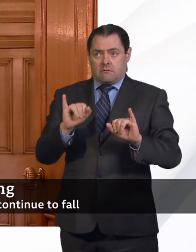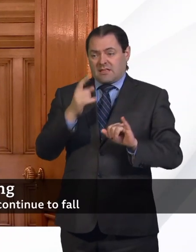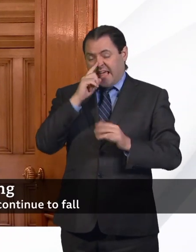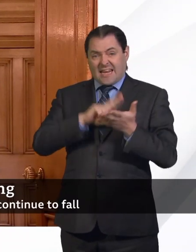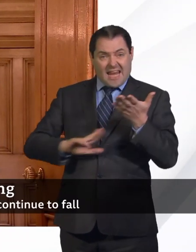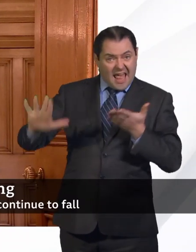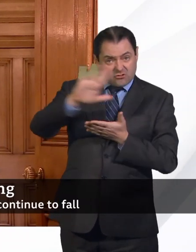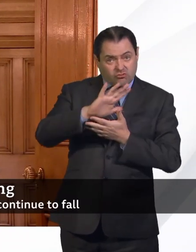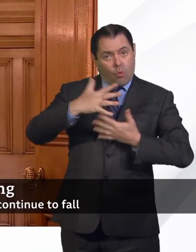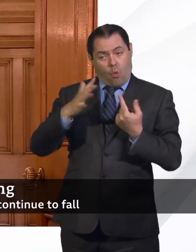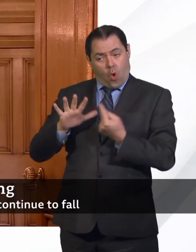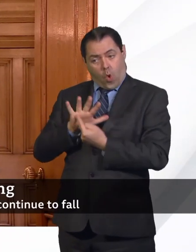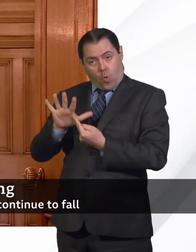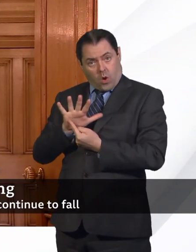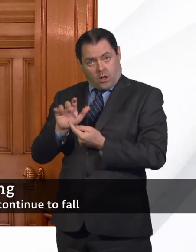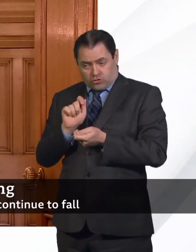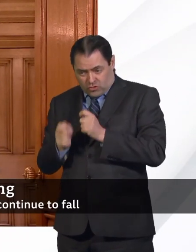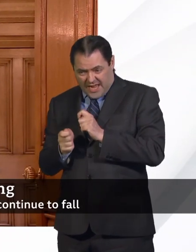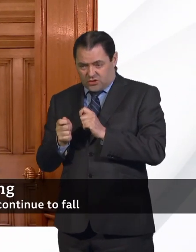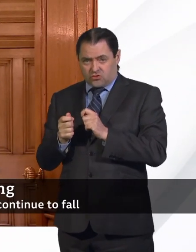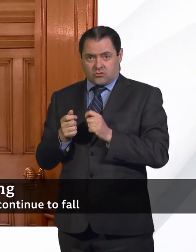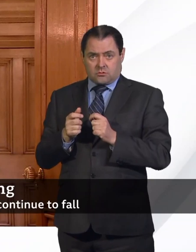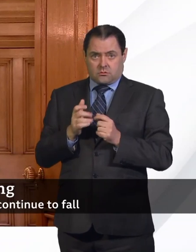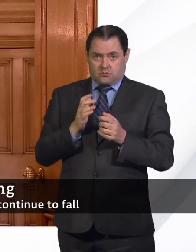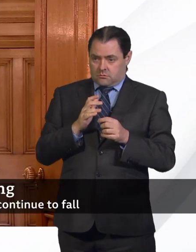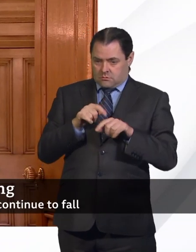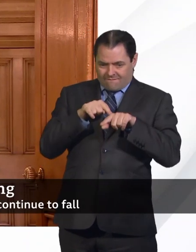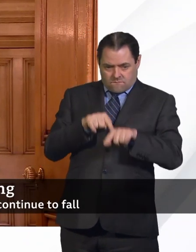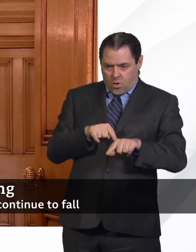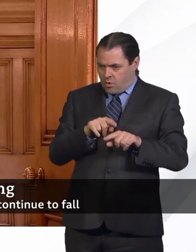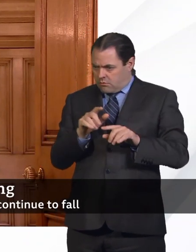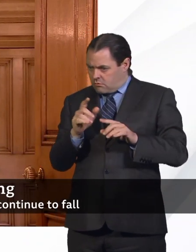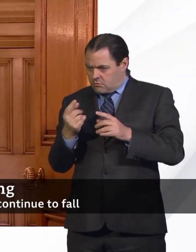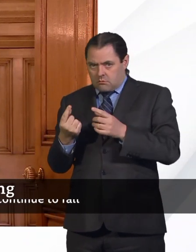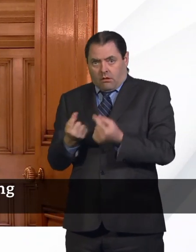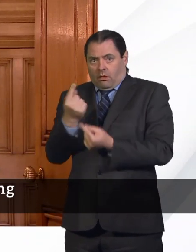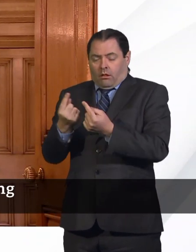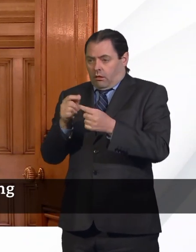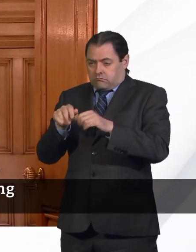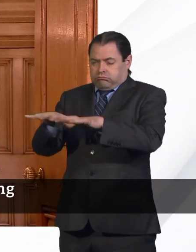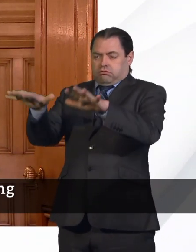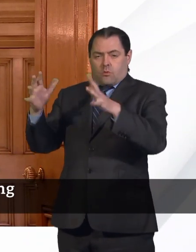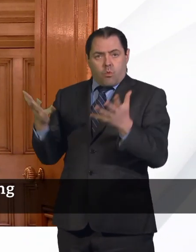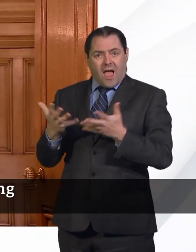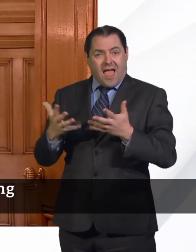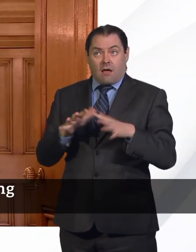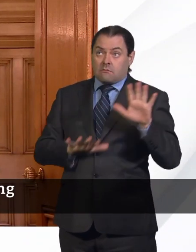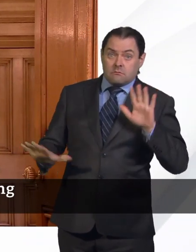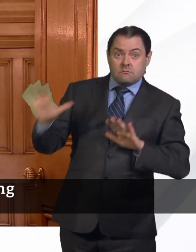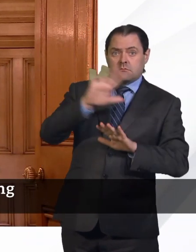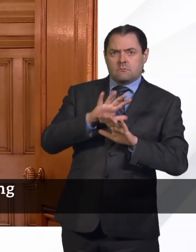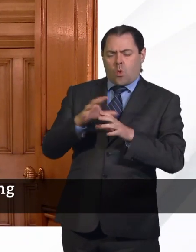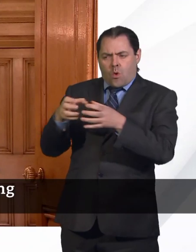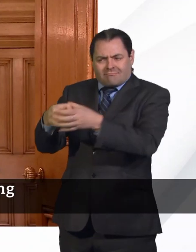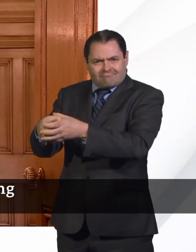or a local level. And that will be determined by where we see any outbreaks, if we see them. And then at a